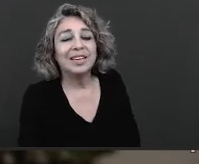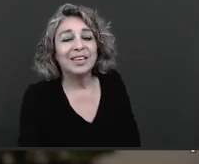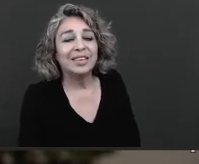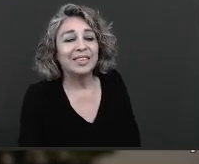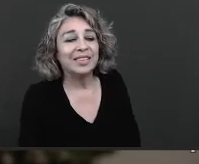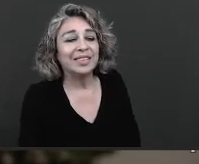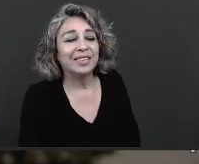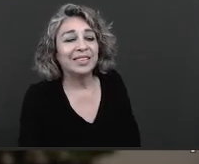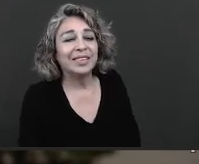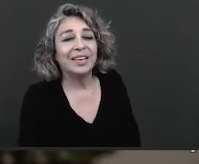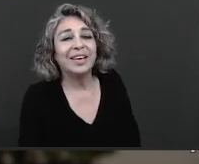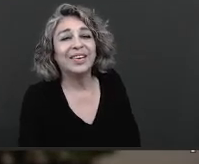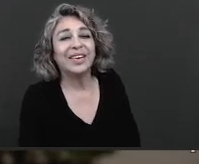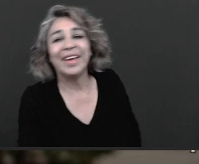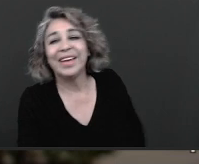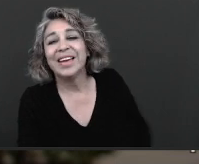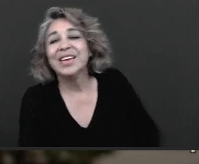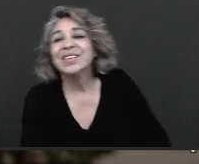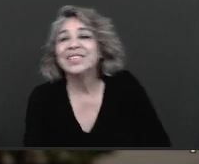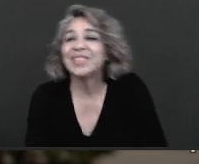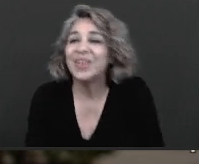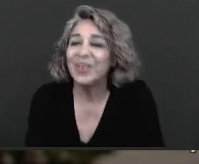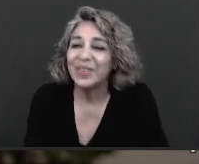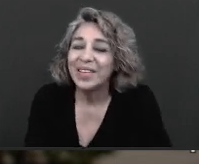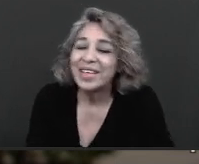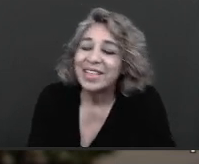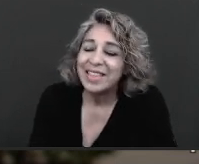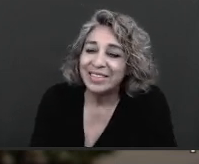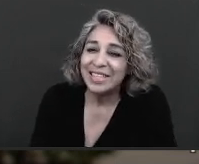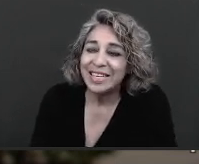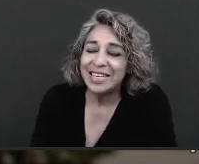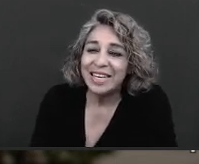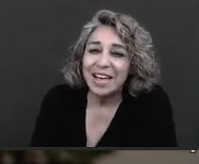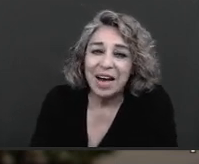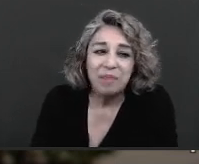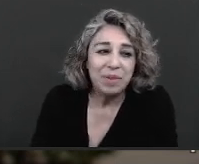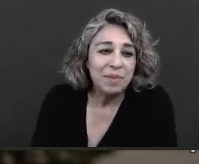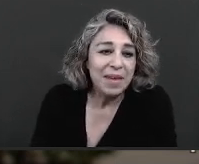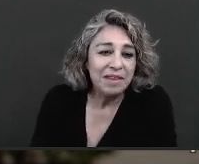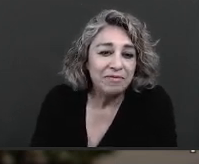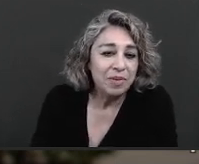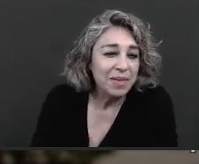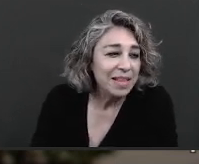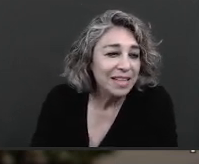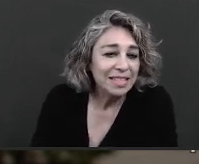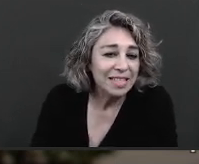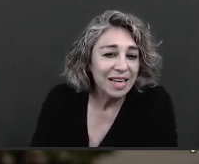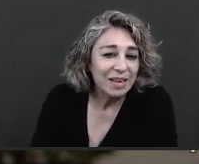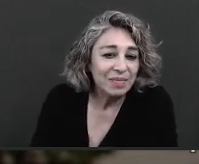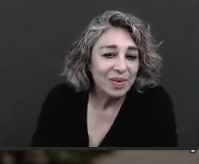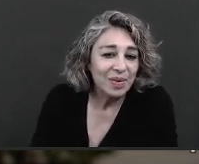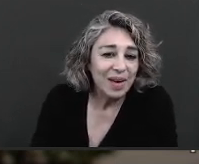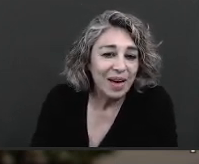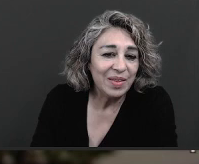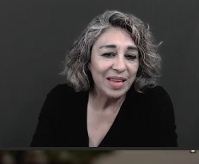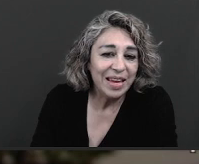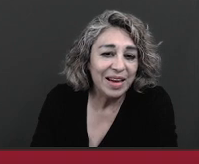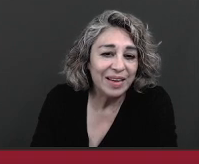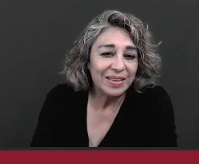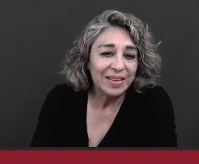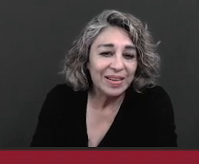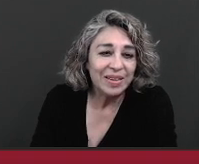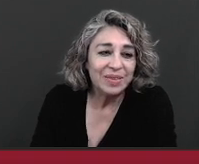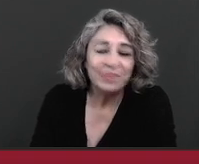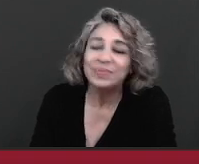so that was it premier informe that's how they